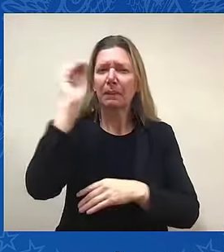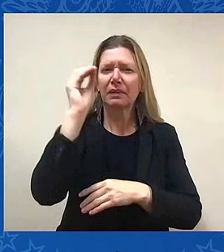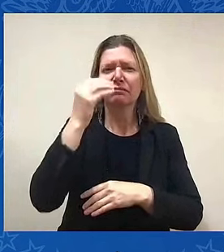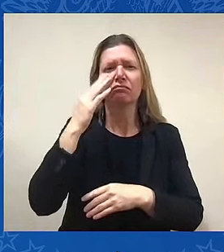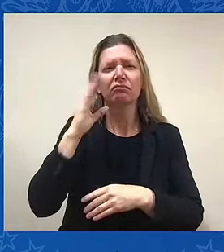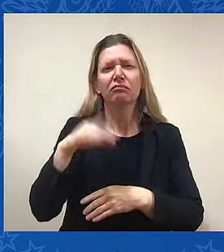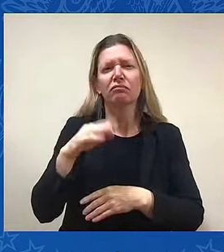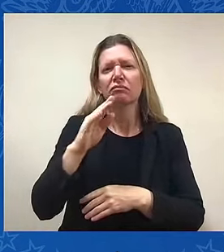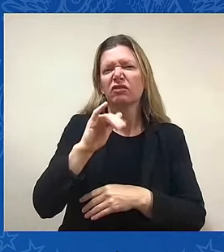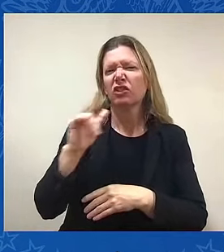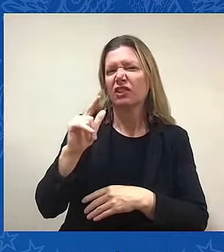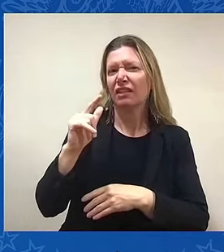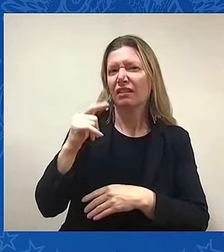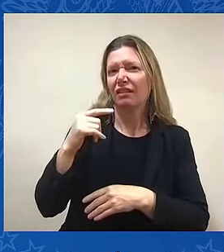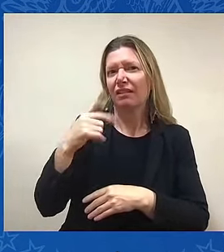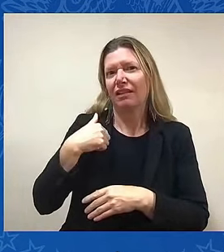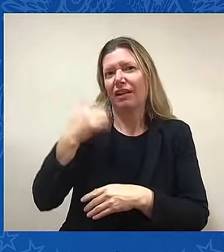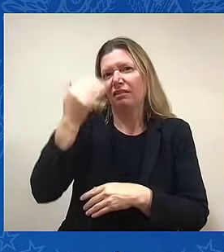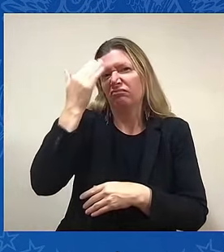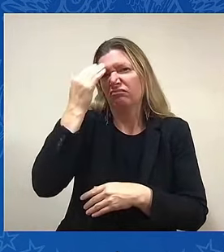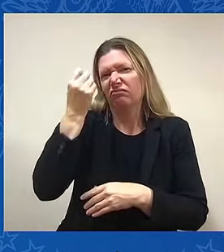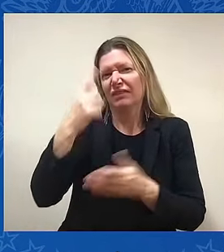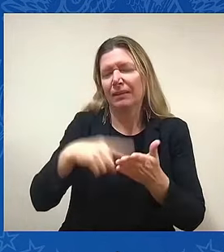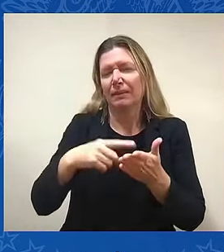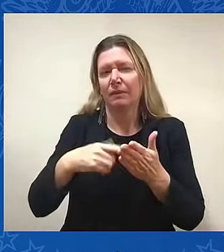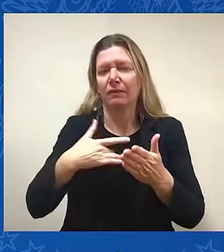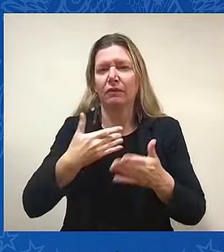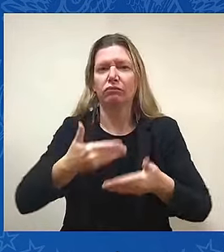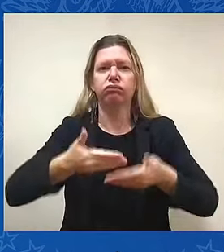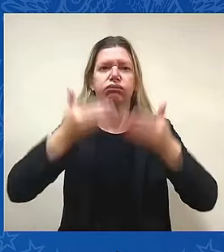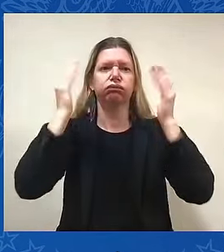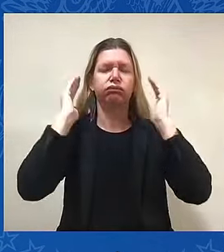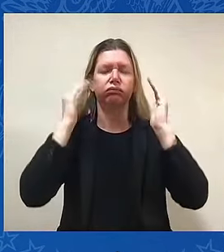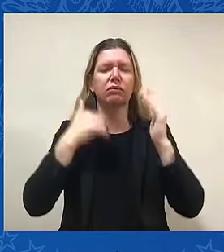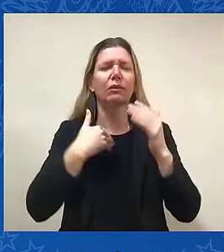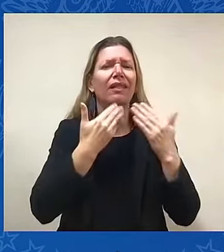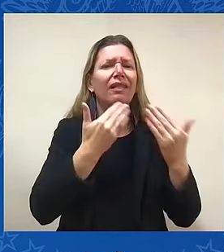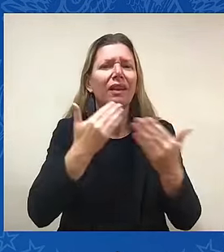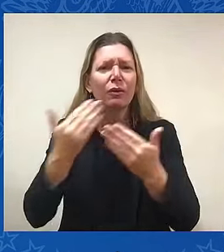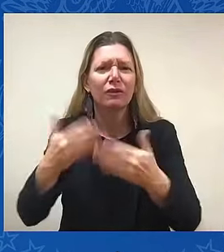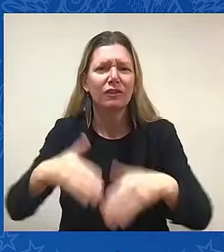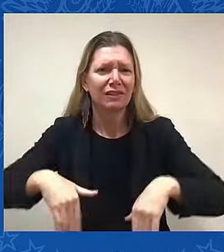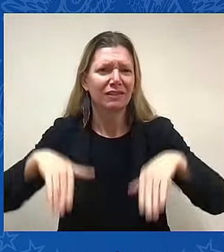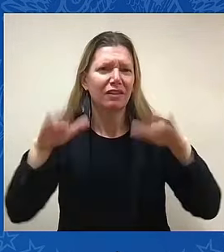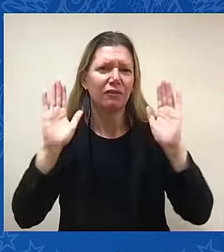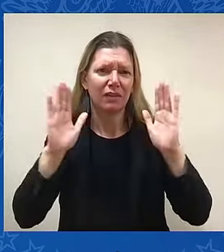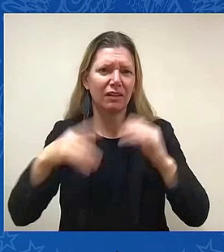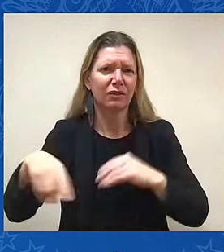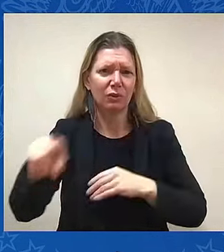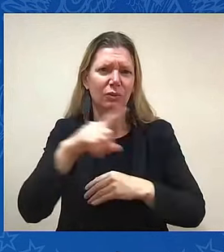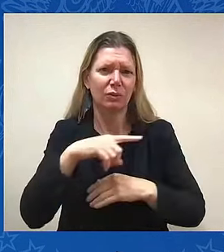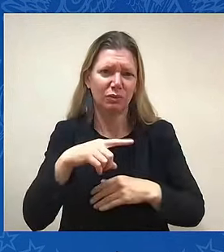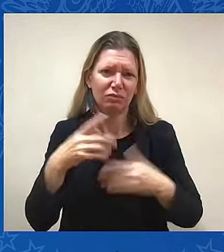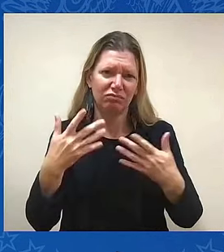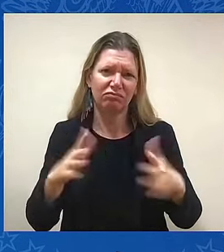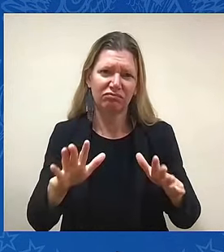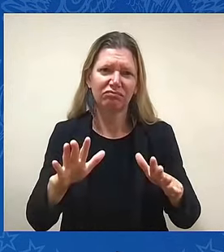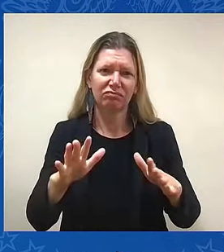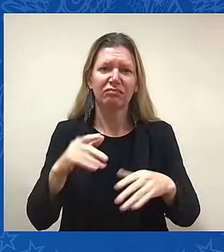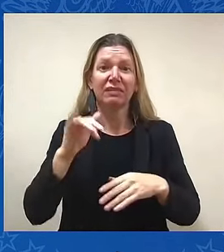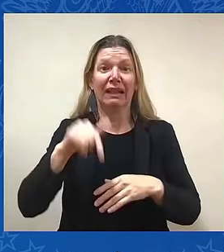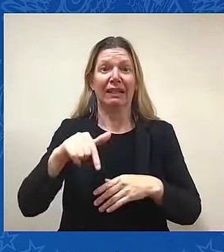tradition. It goes back for a long, long way to know. And, you know, I think the thing about